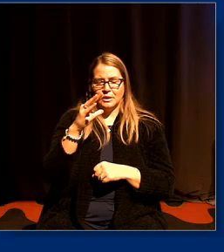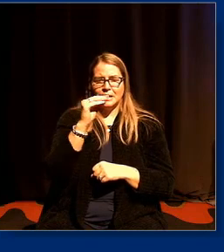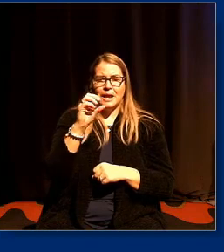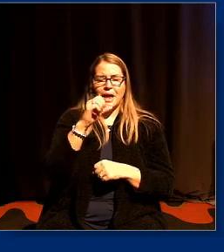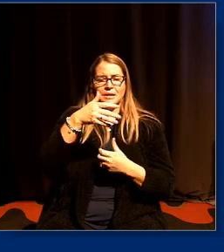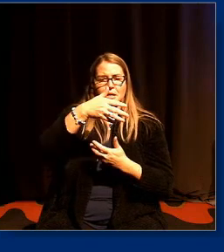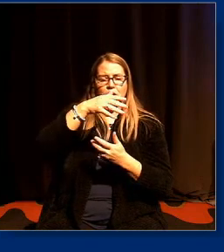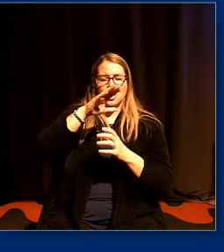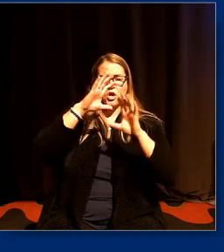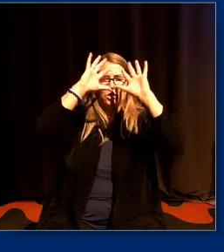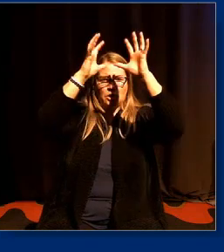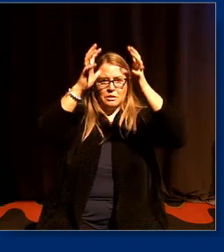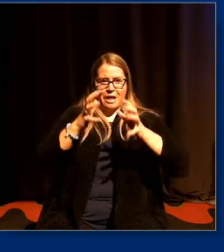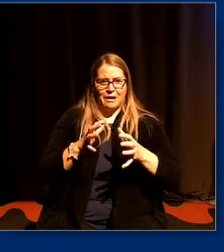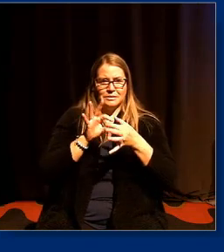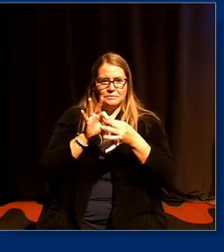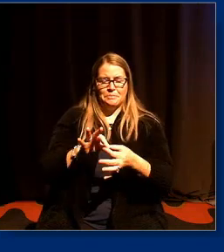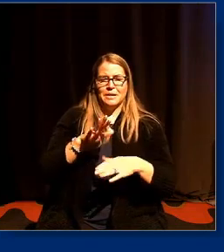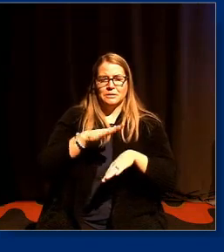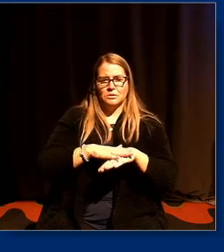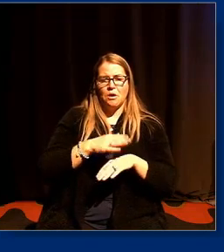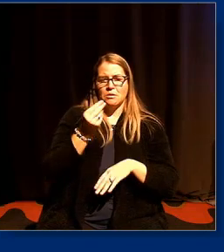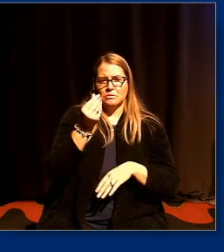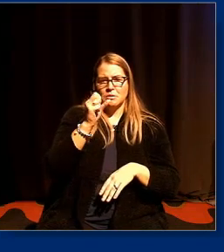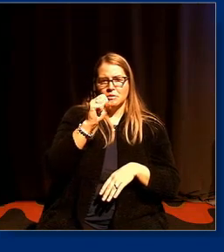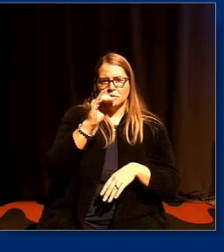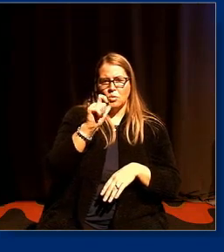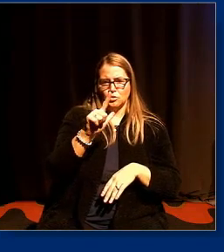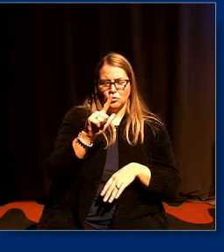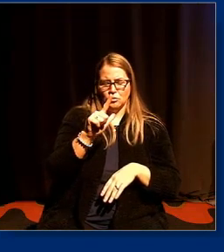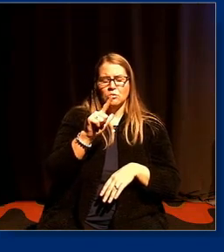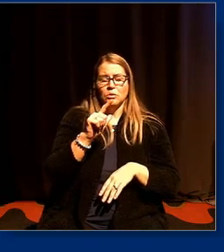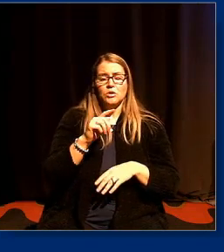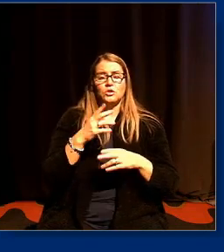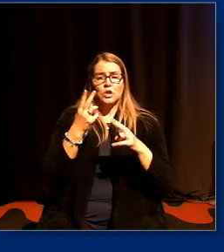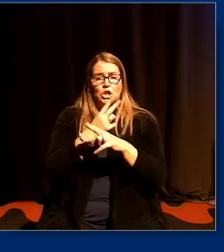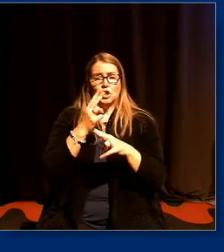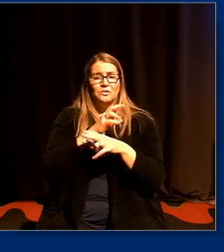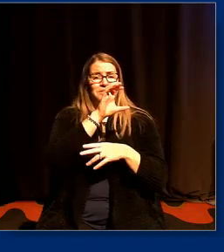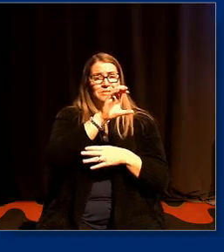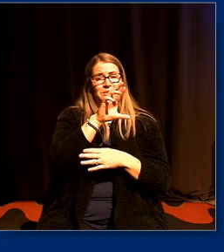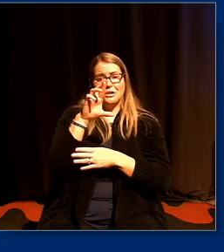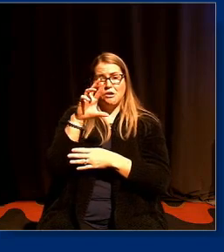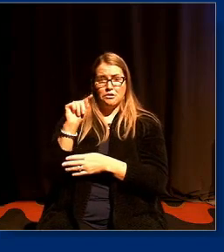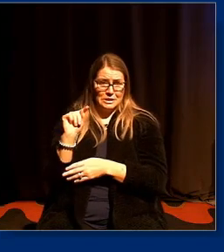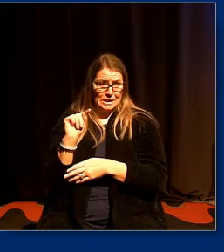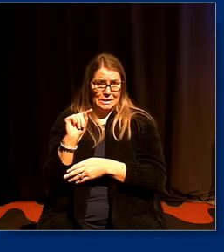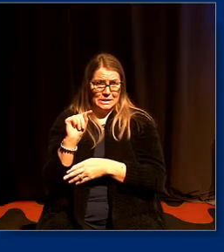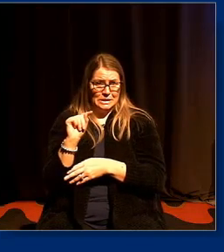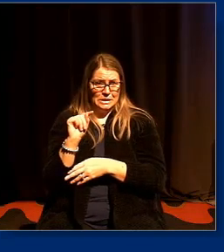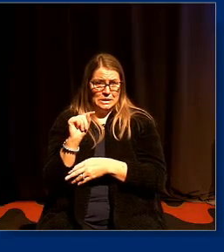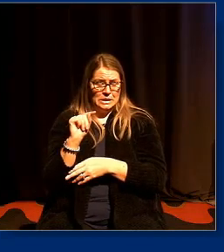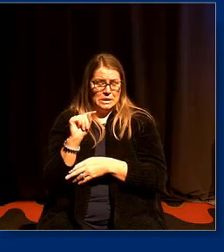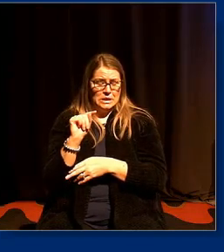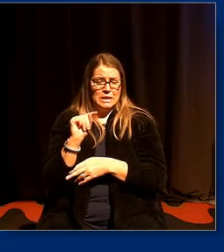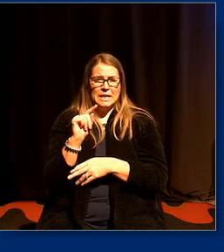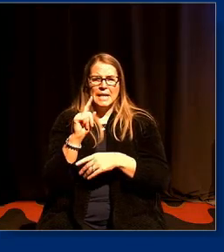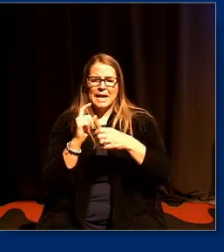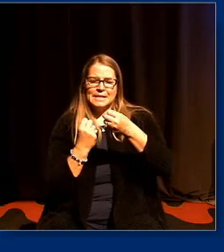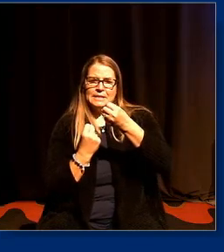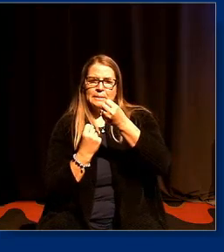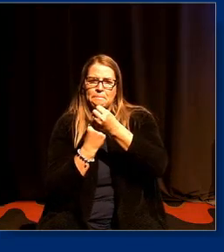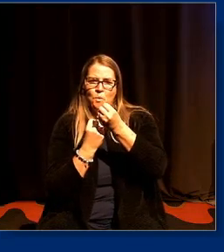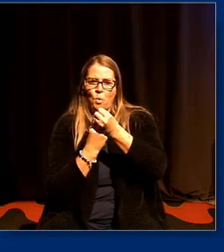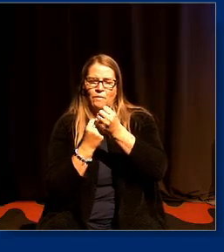limited to race but once they started using crt even within um a supportive